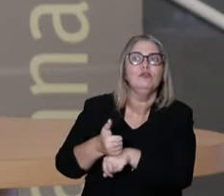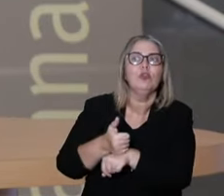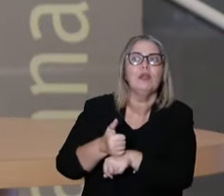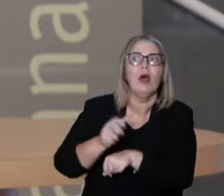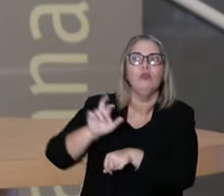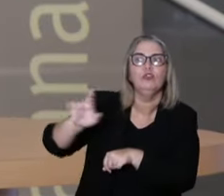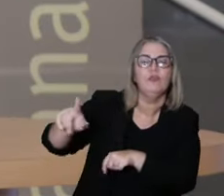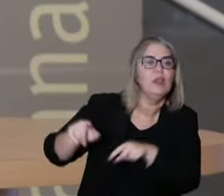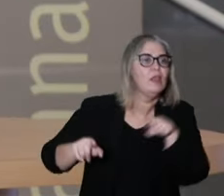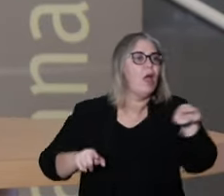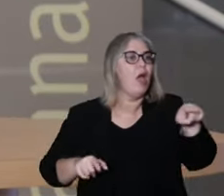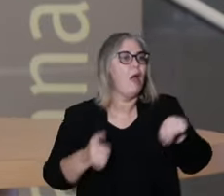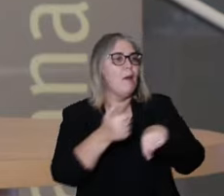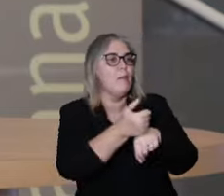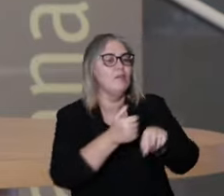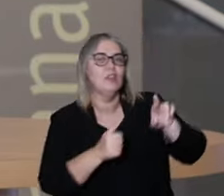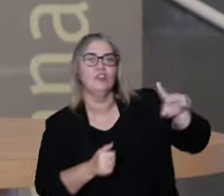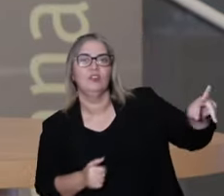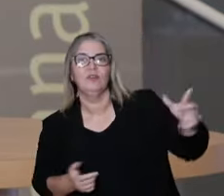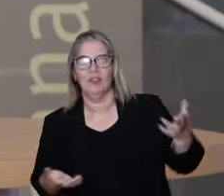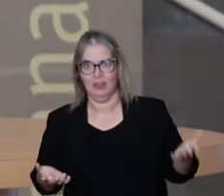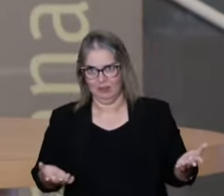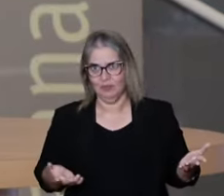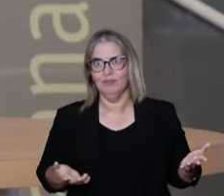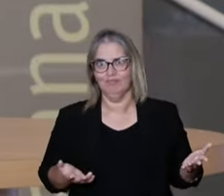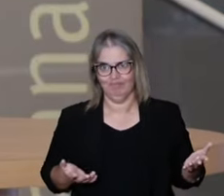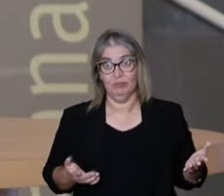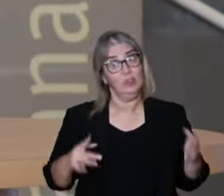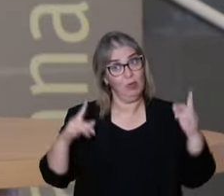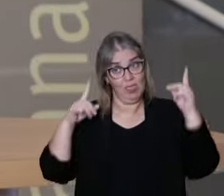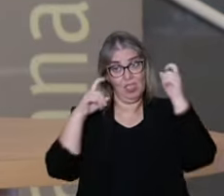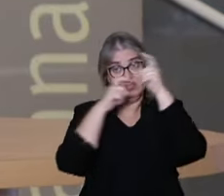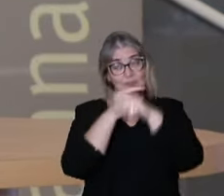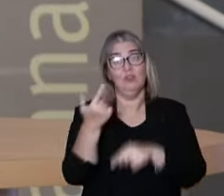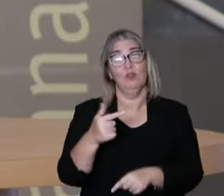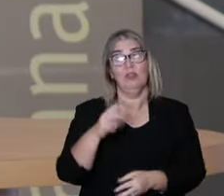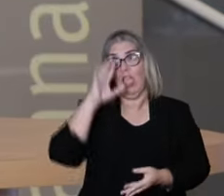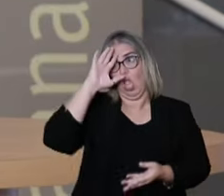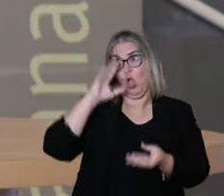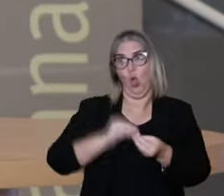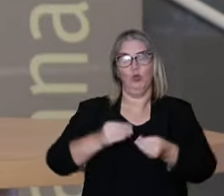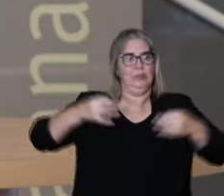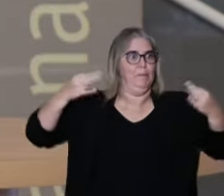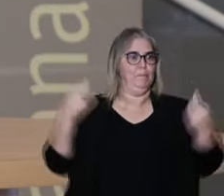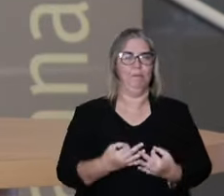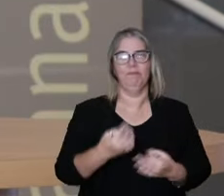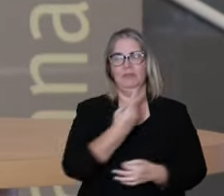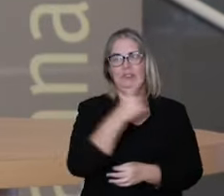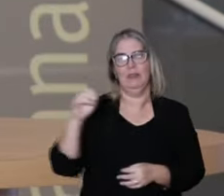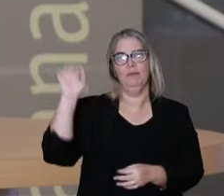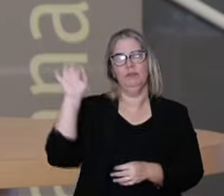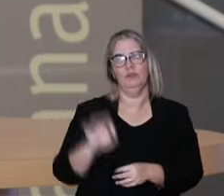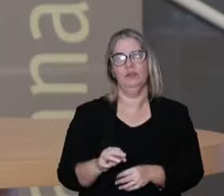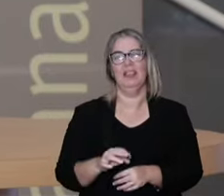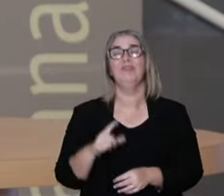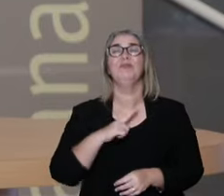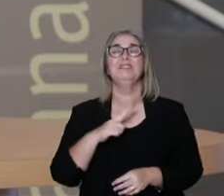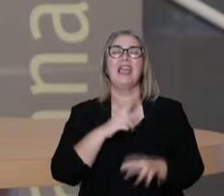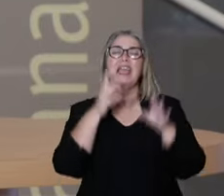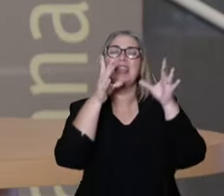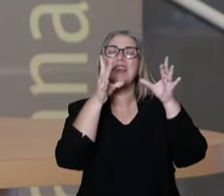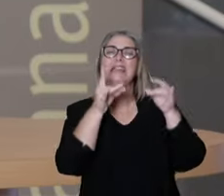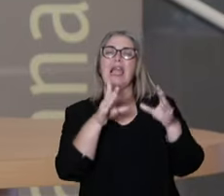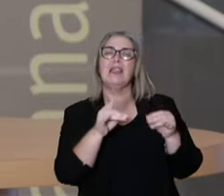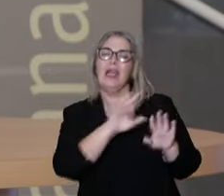So if you're going to do on the place of the other with your reading that you can get a different conclusion